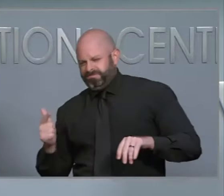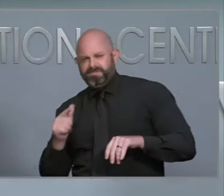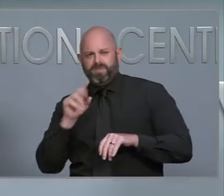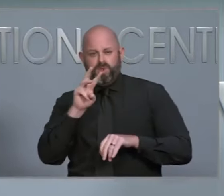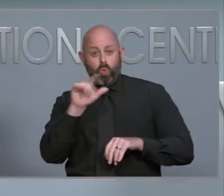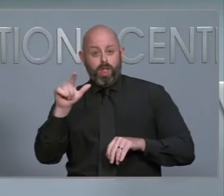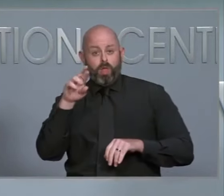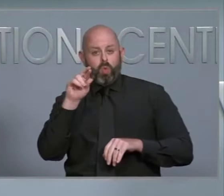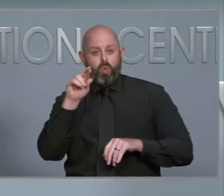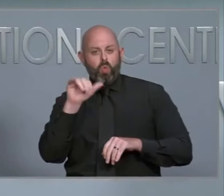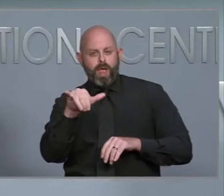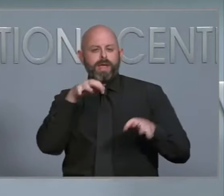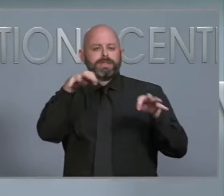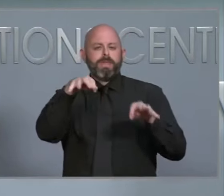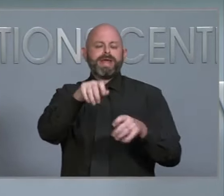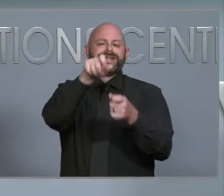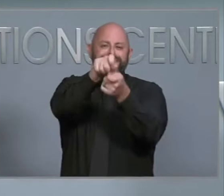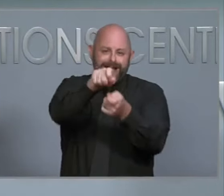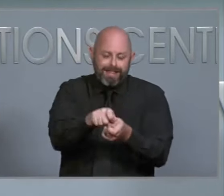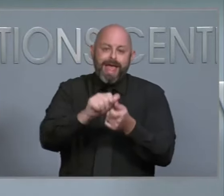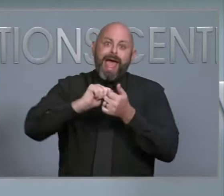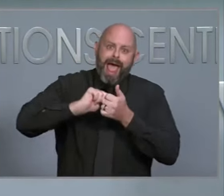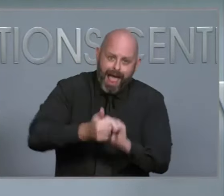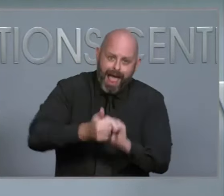happening to coordinate that effort.